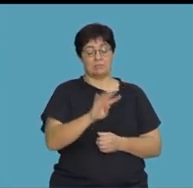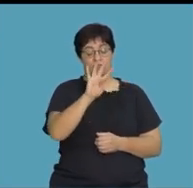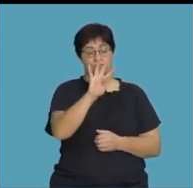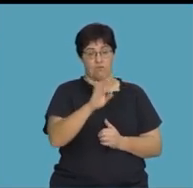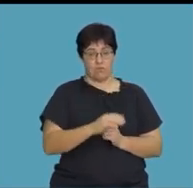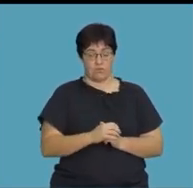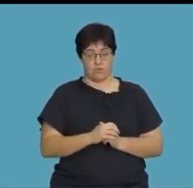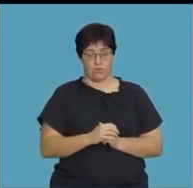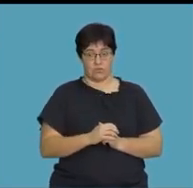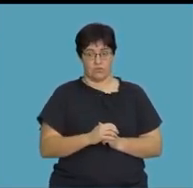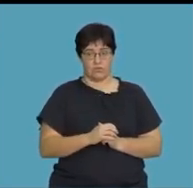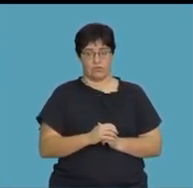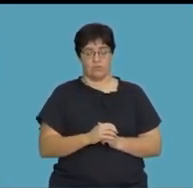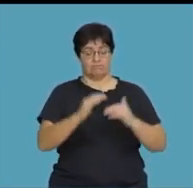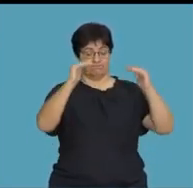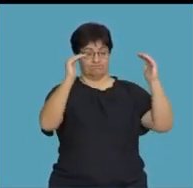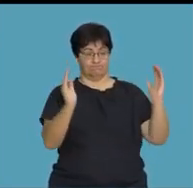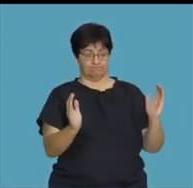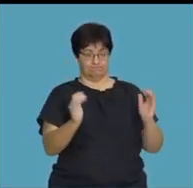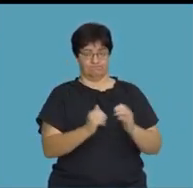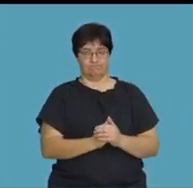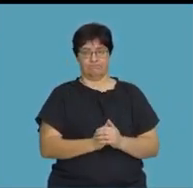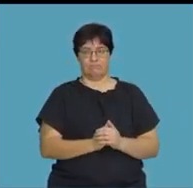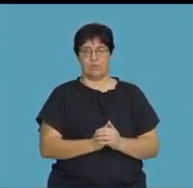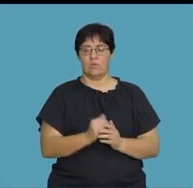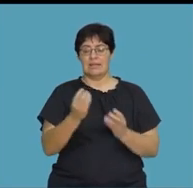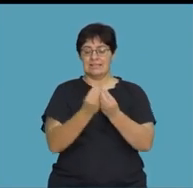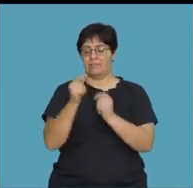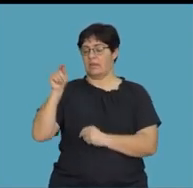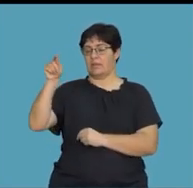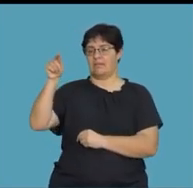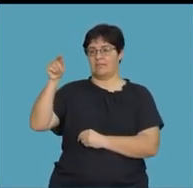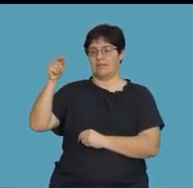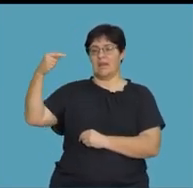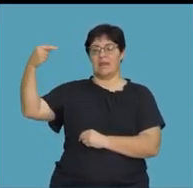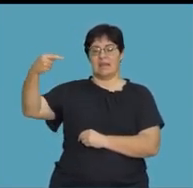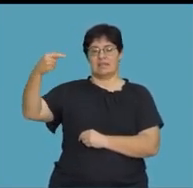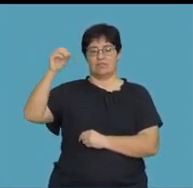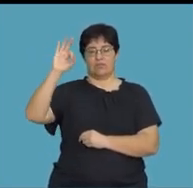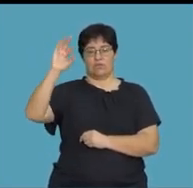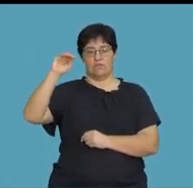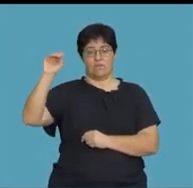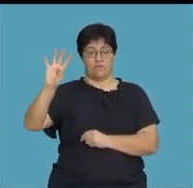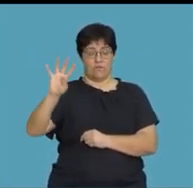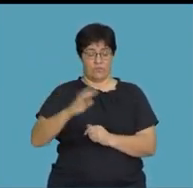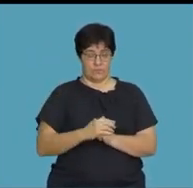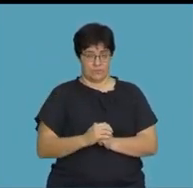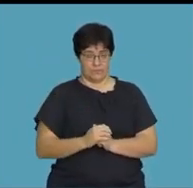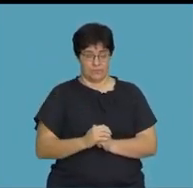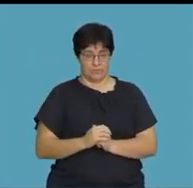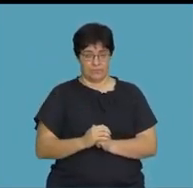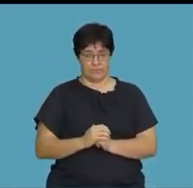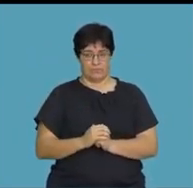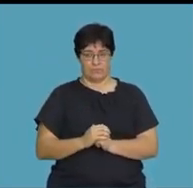exponent of 4. And then I will then close the bracket because there is something out here which is negative 3